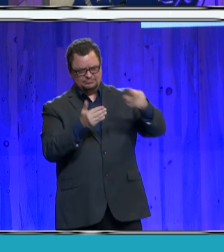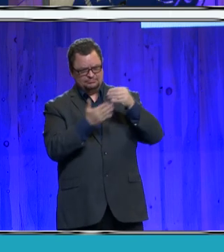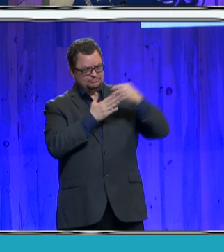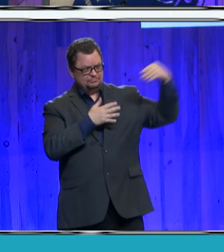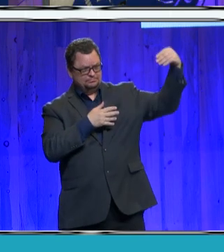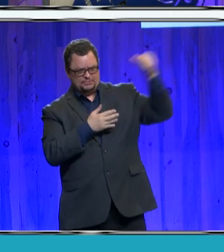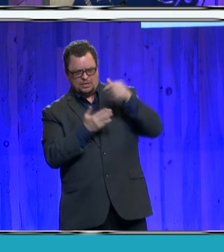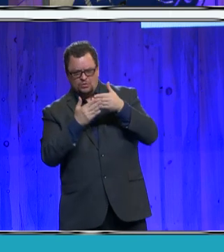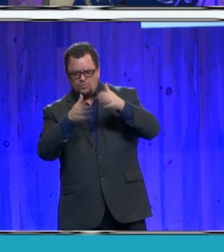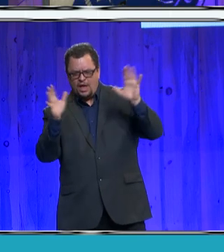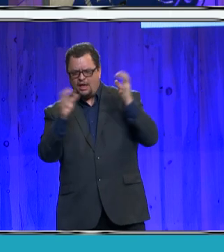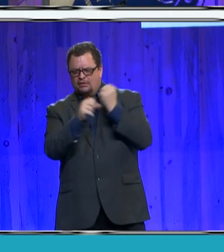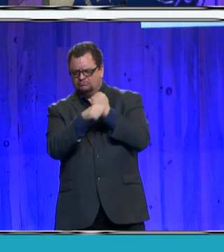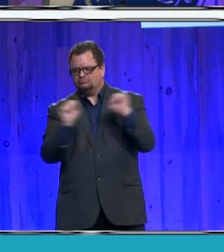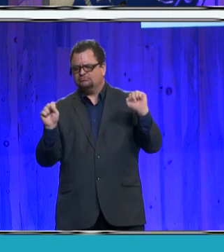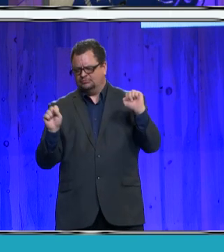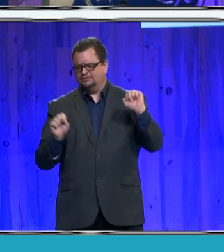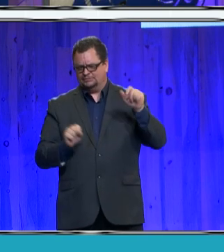Ladies and gentlemen,